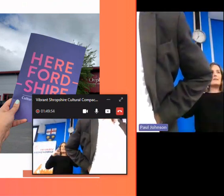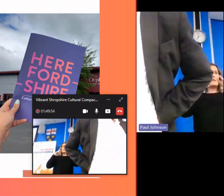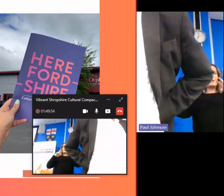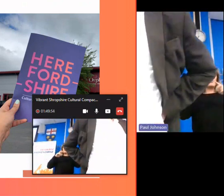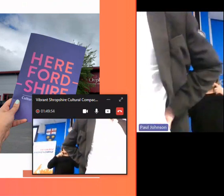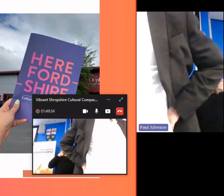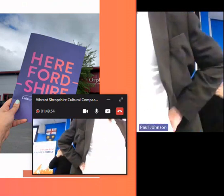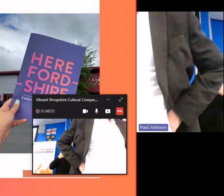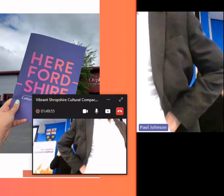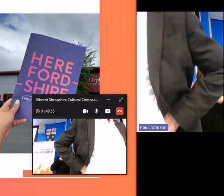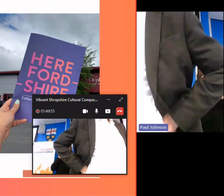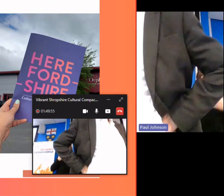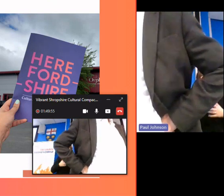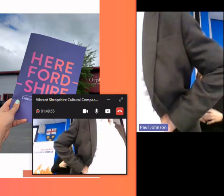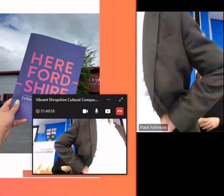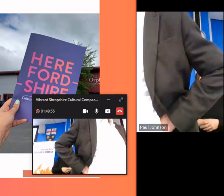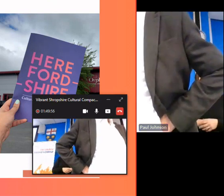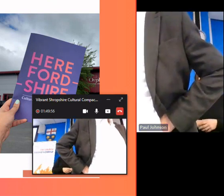yes um